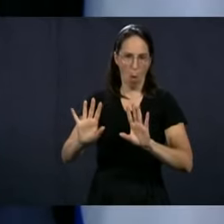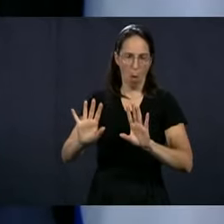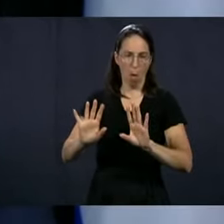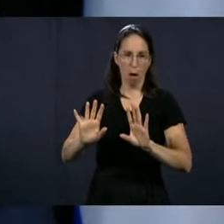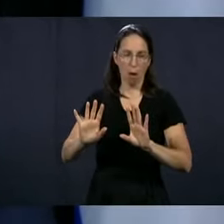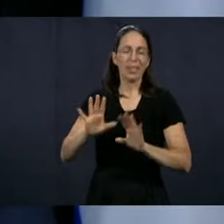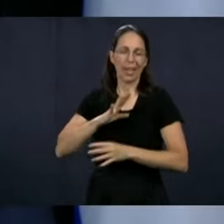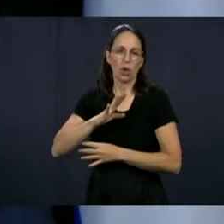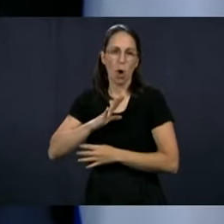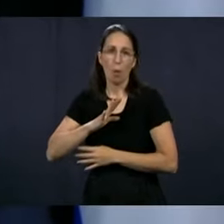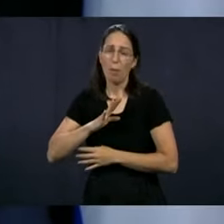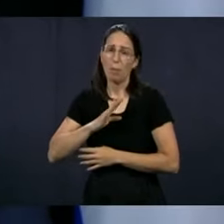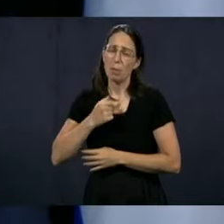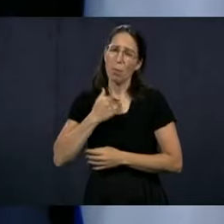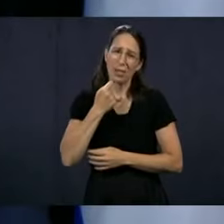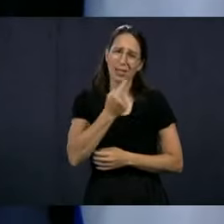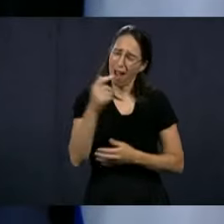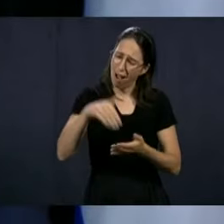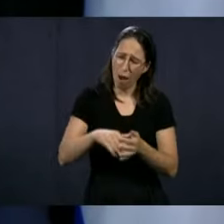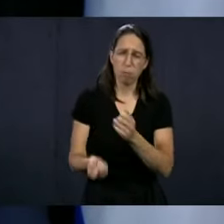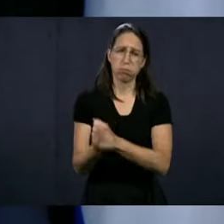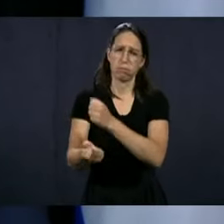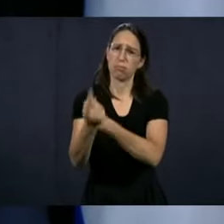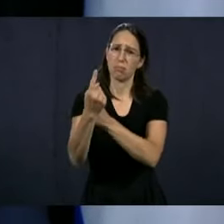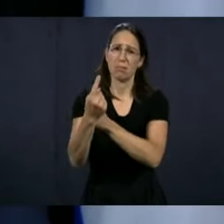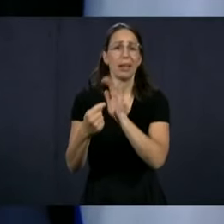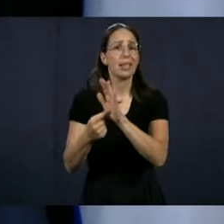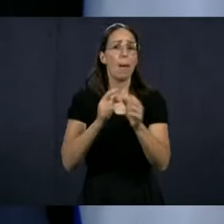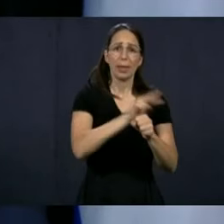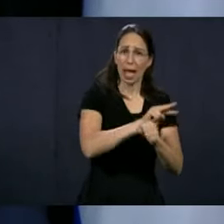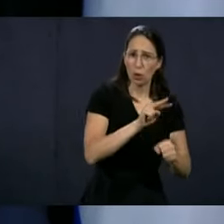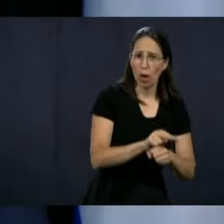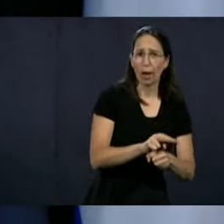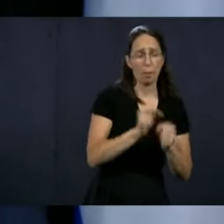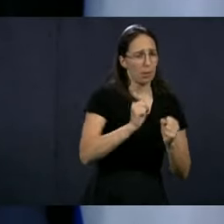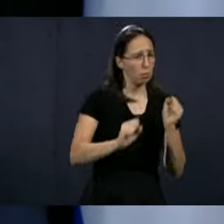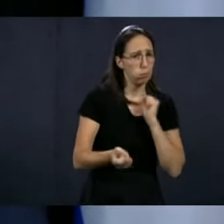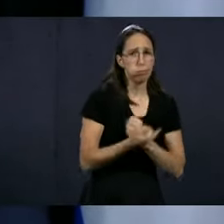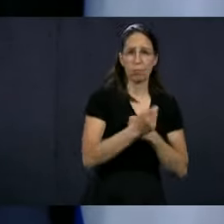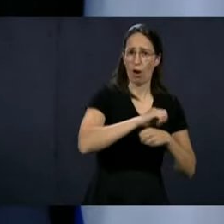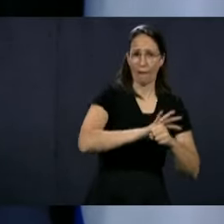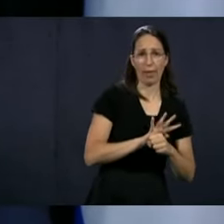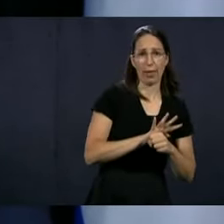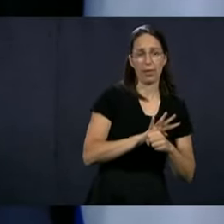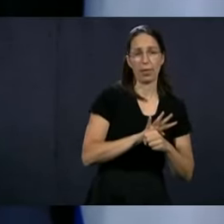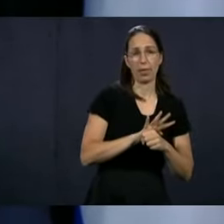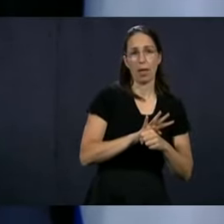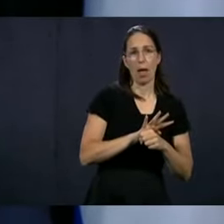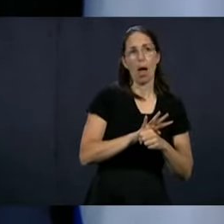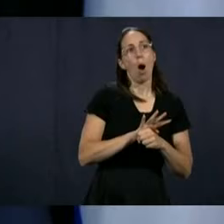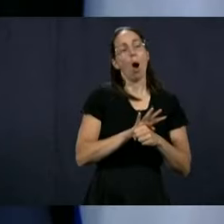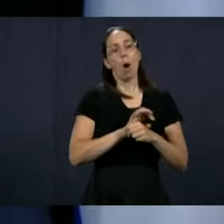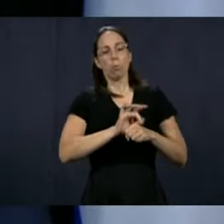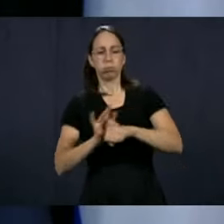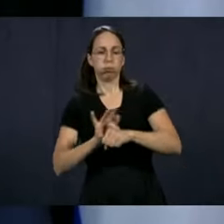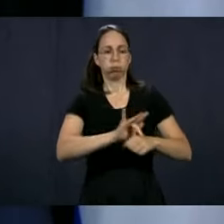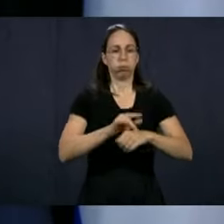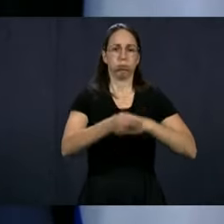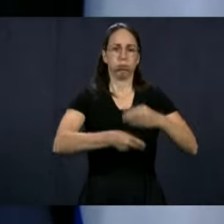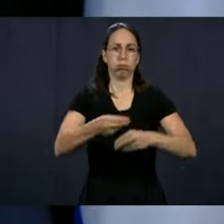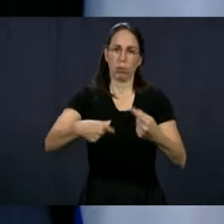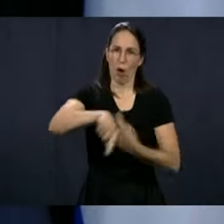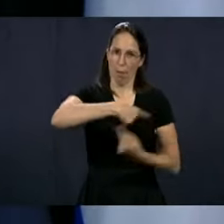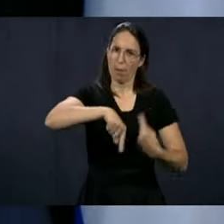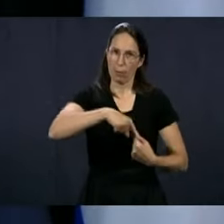way. So I'd like to say, you know, there will be some, and in daycares as well, because there's a little bit of